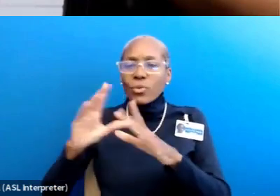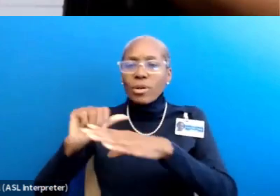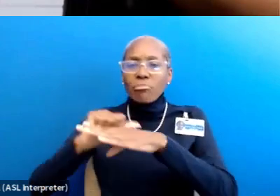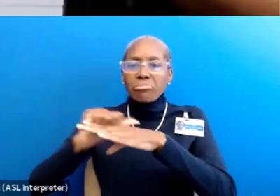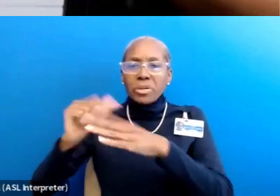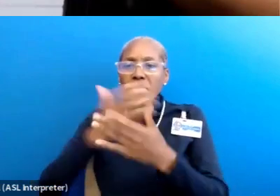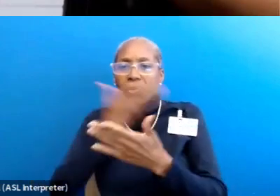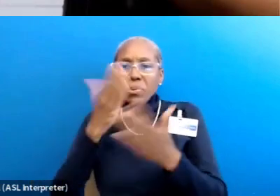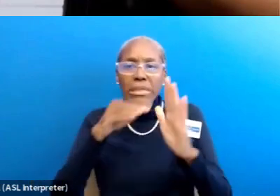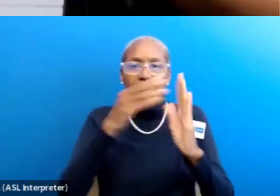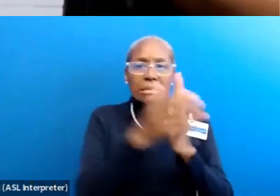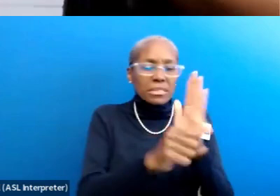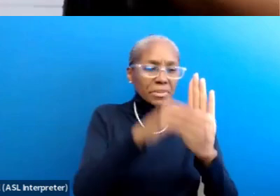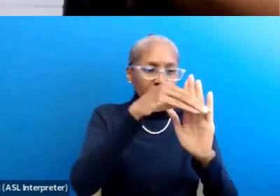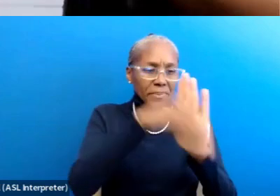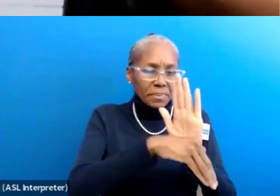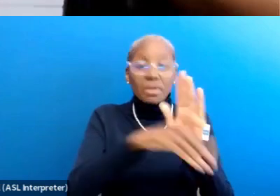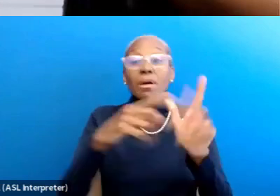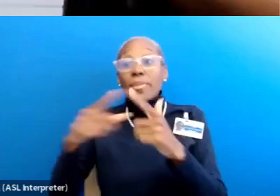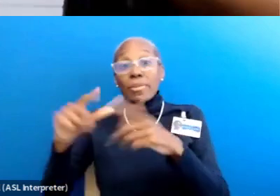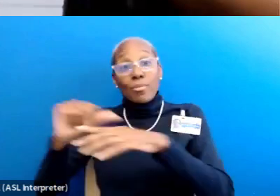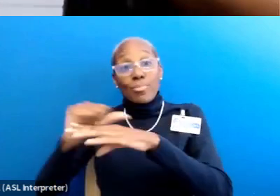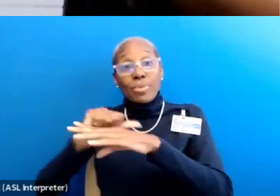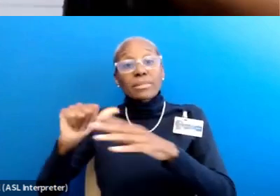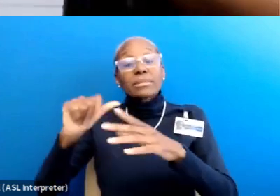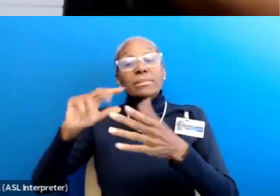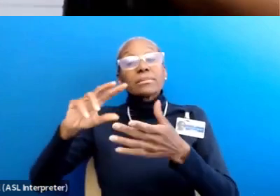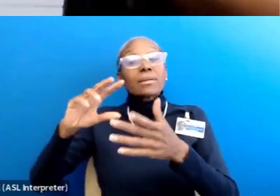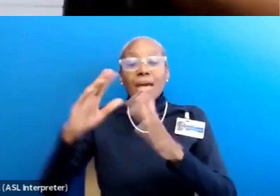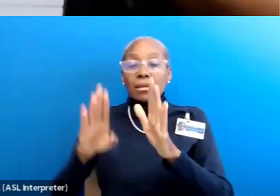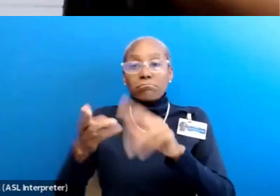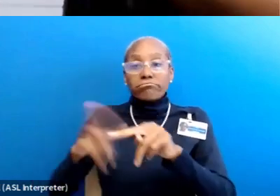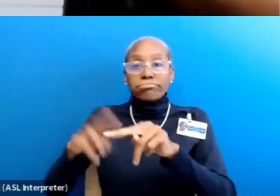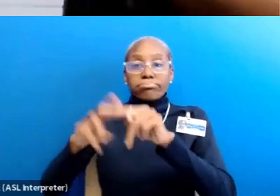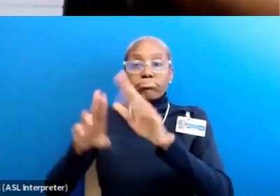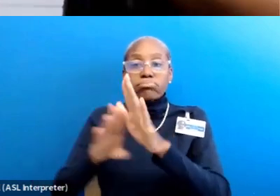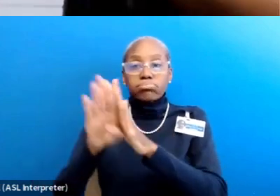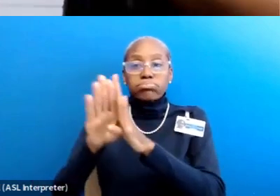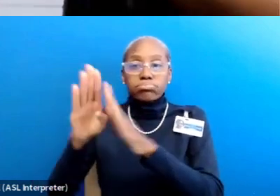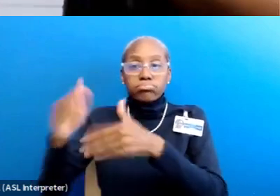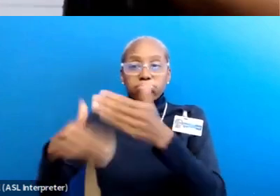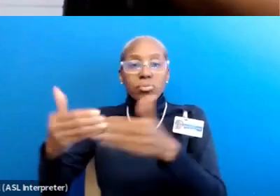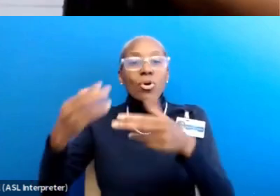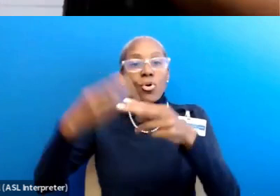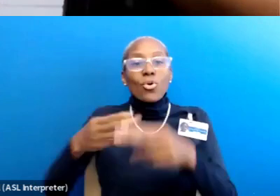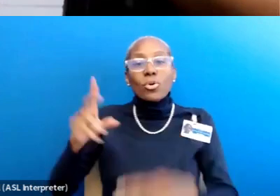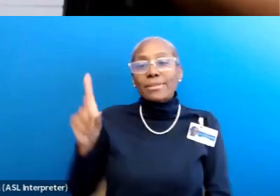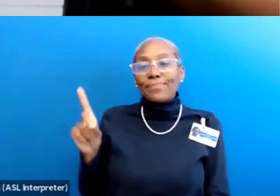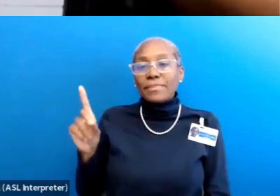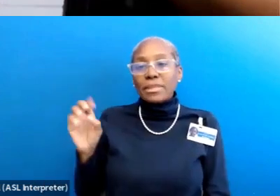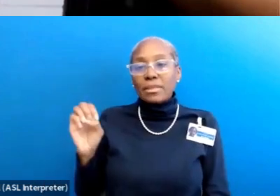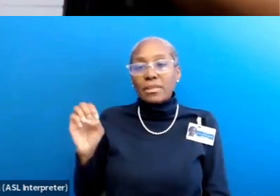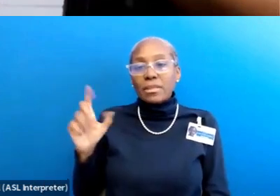that leads to sustained and progressive improvement is called deliberate practice. Popularized in the 1990s by